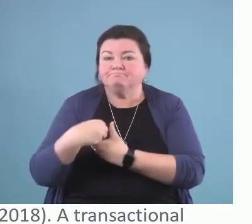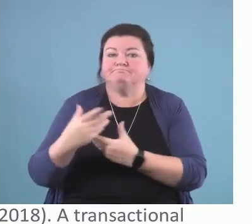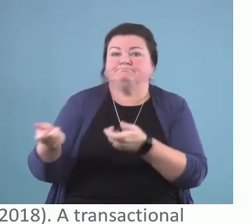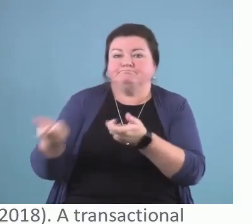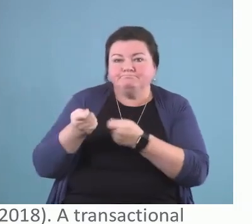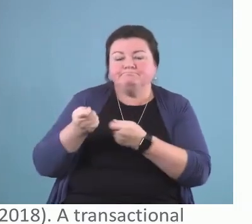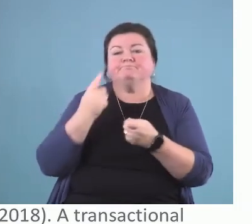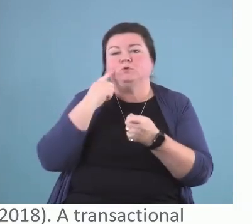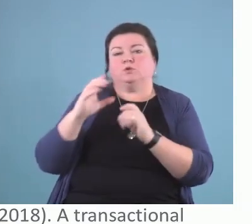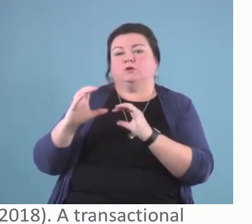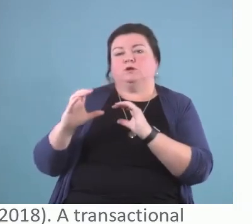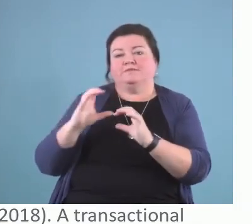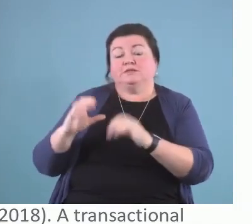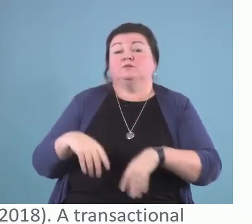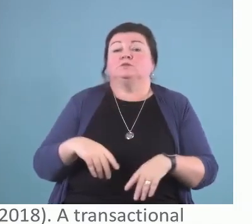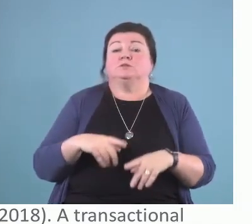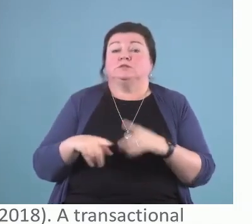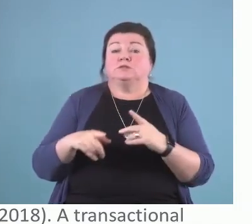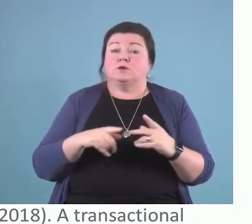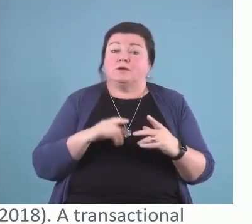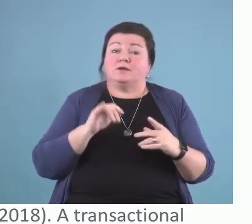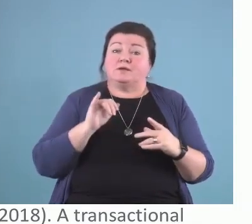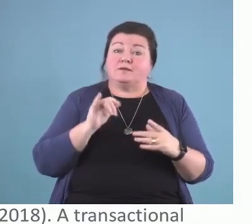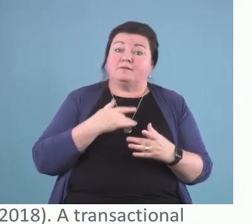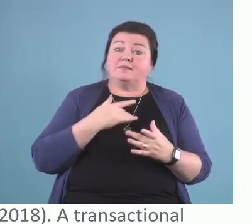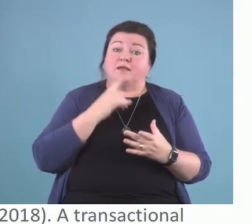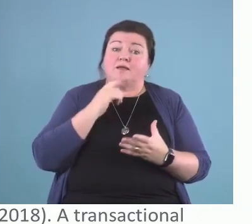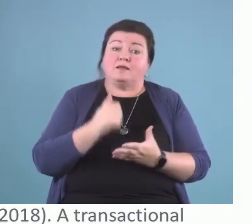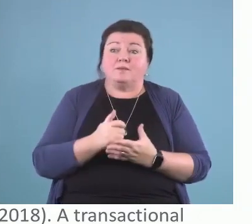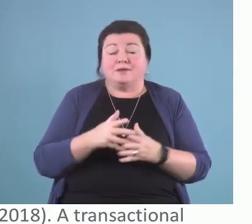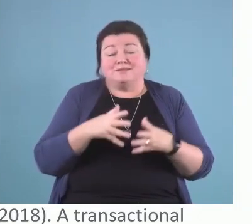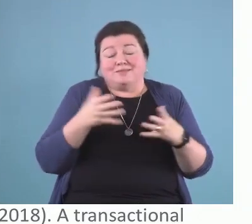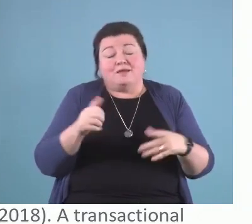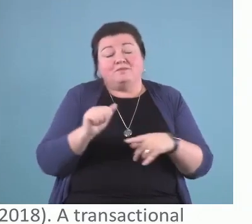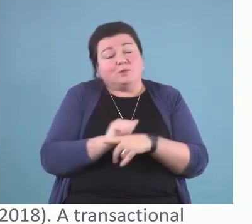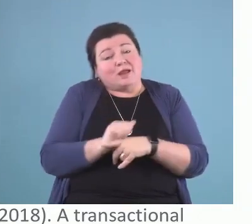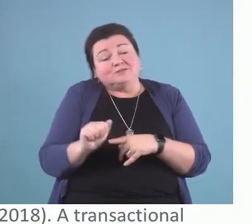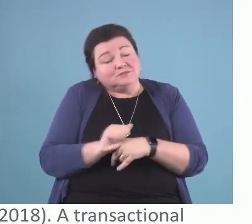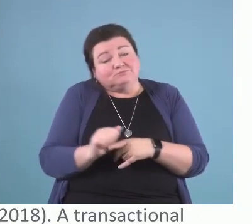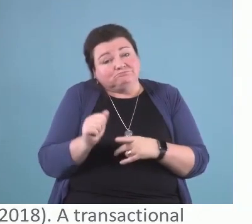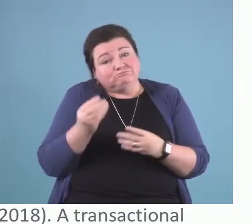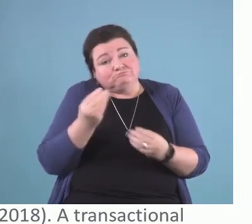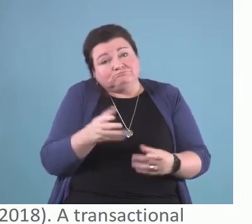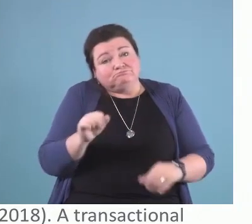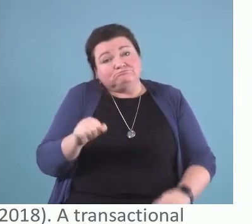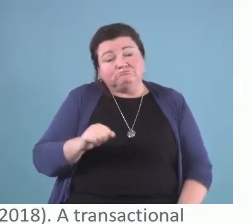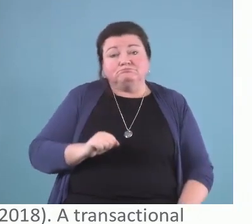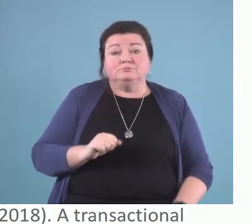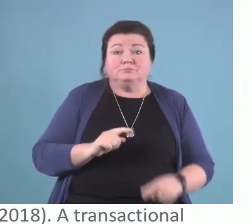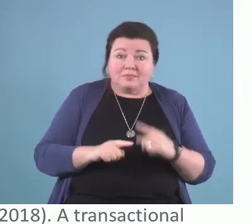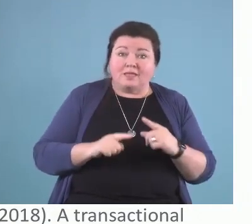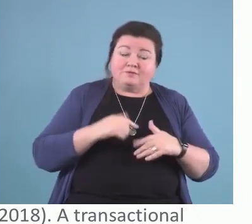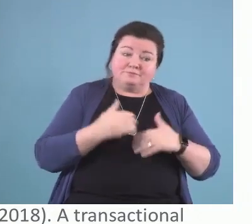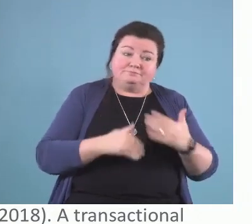engage them in conversation. But it does require a lot of practice to be able to be good at it.